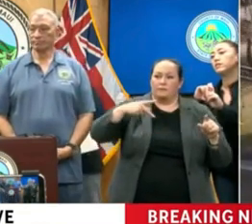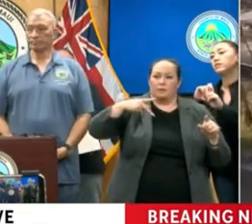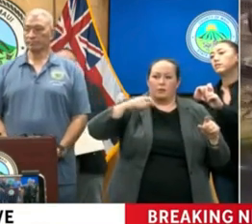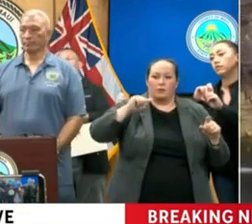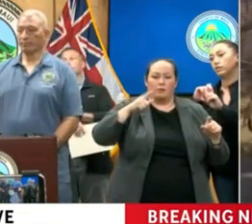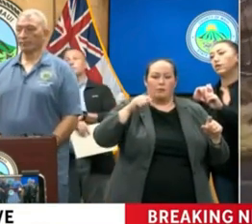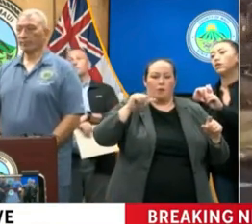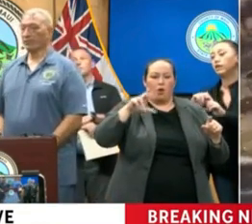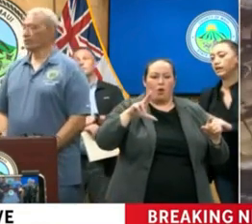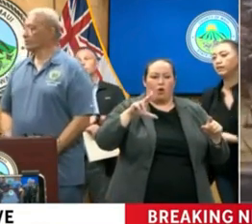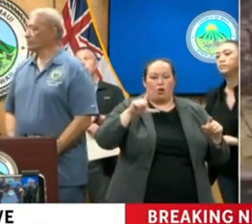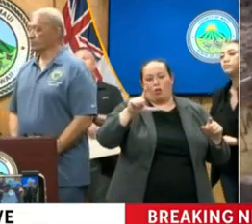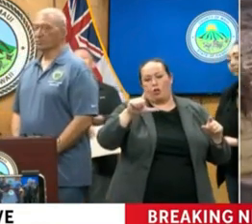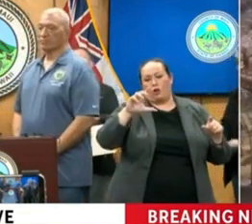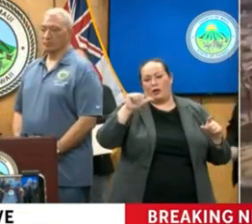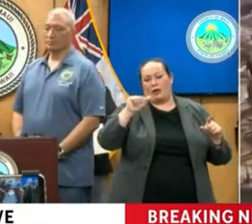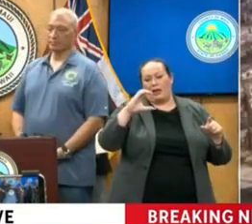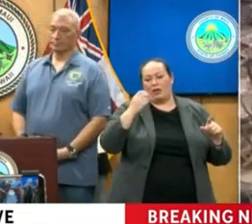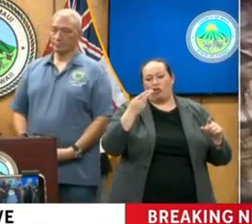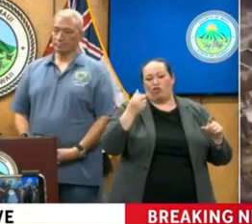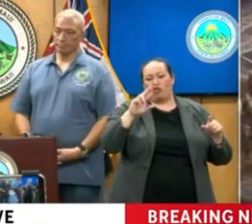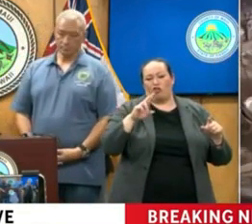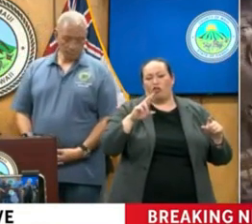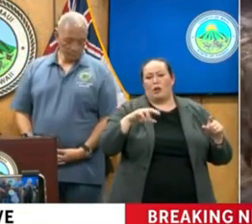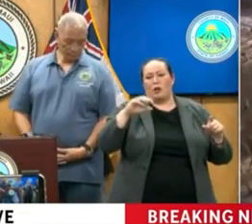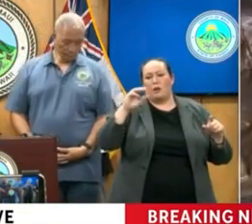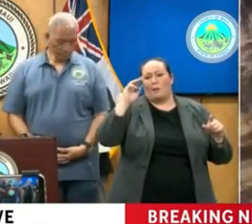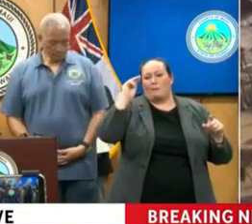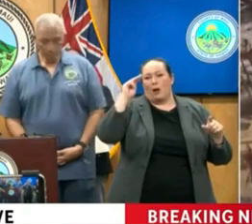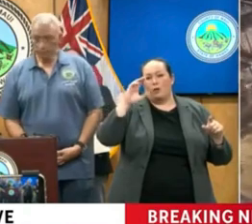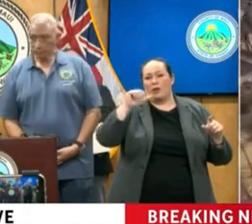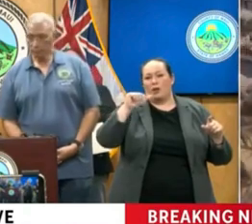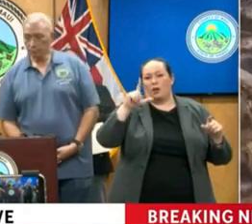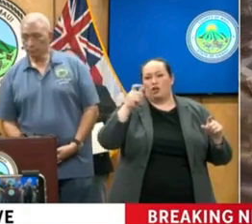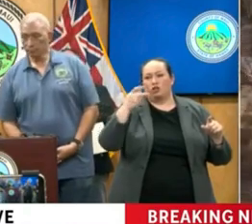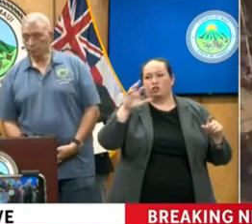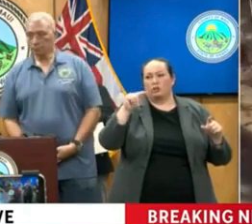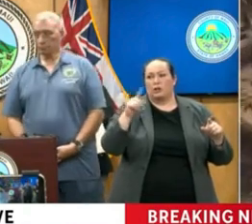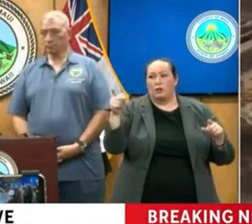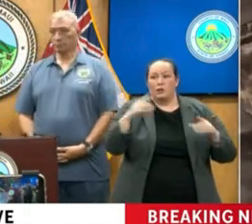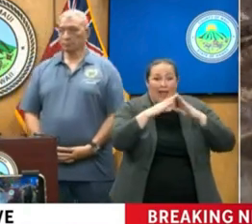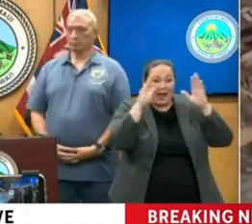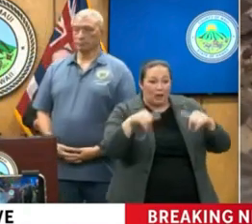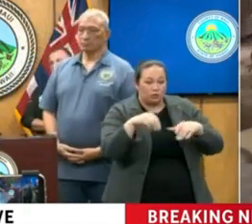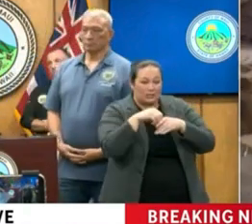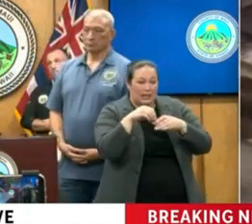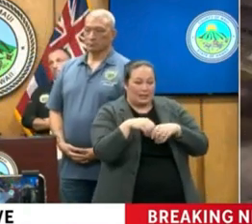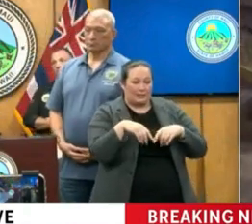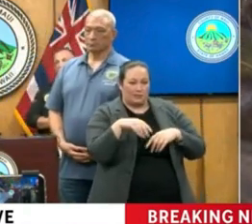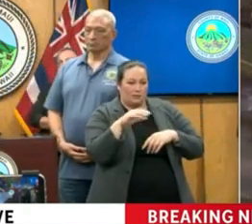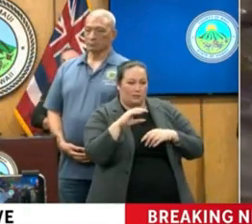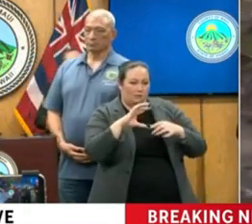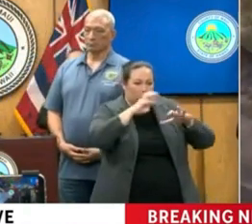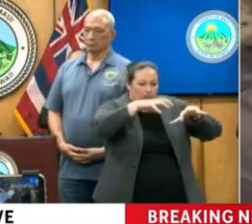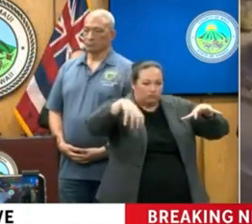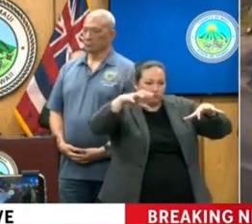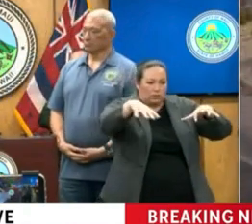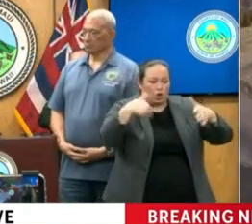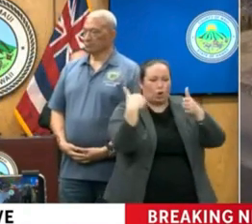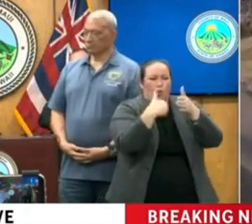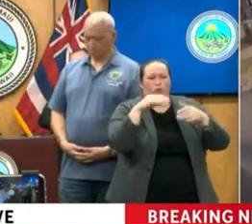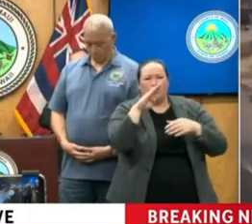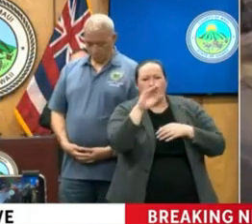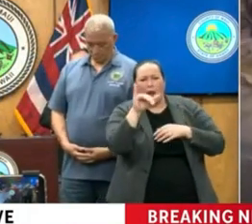Paul A. Kirk with Malia Alert. Already? So those houses in that subdivision by the bypass, how much of that is gone as well?